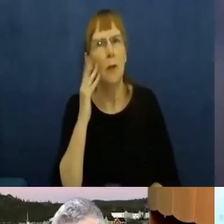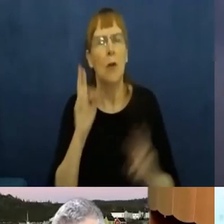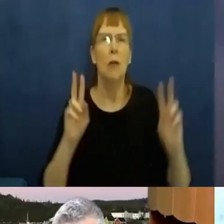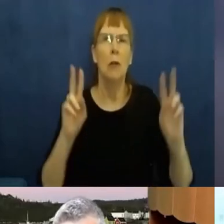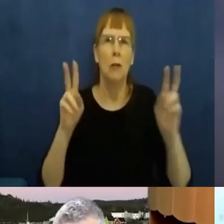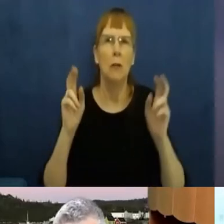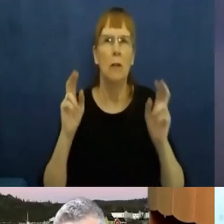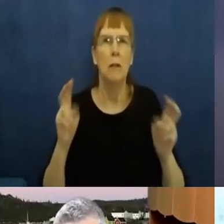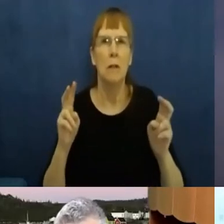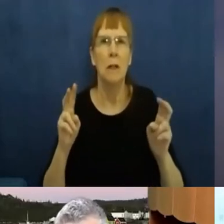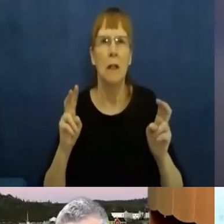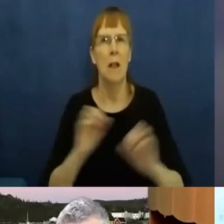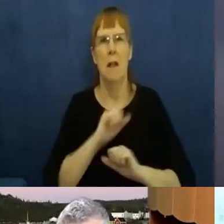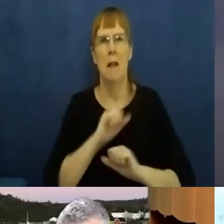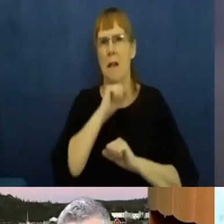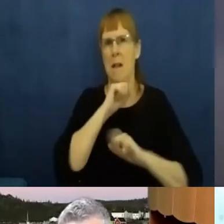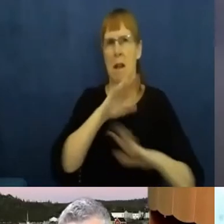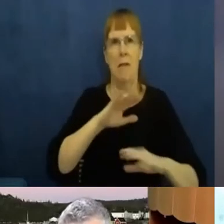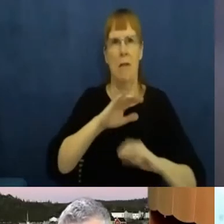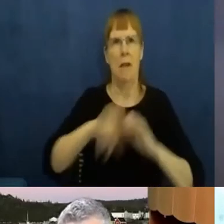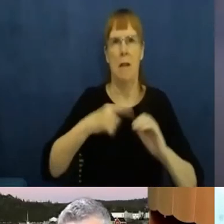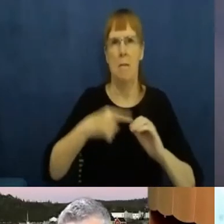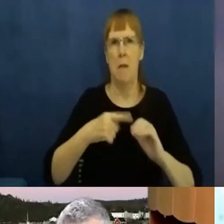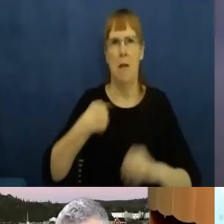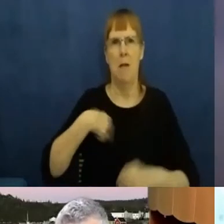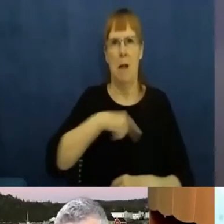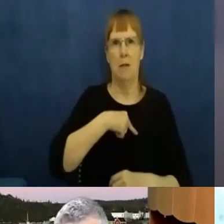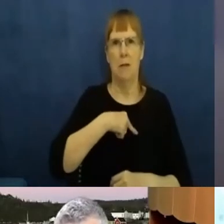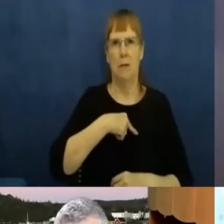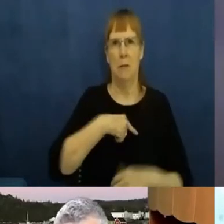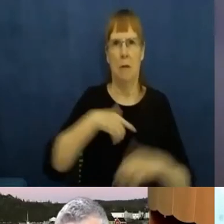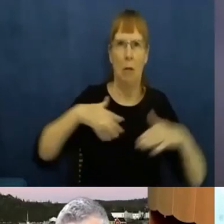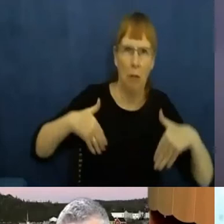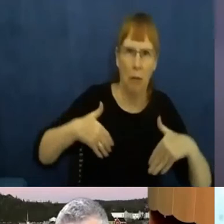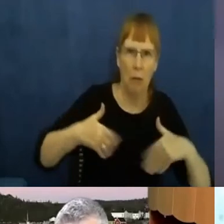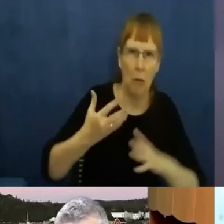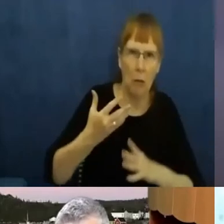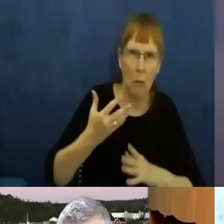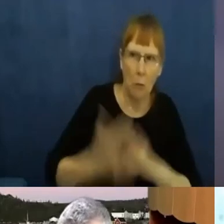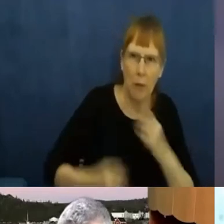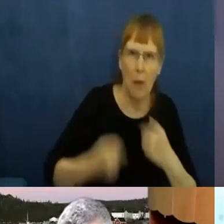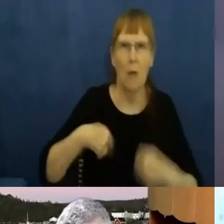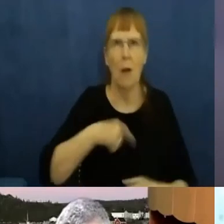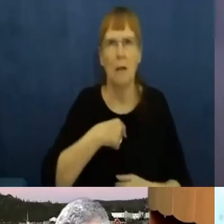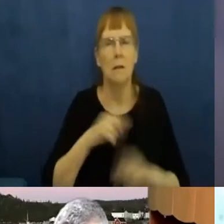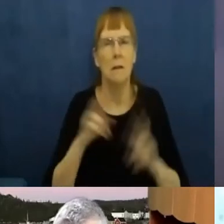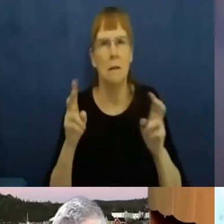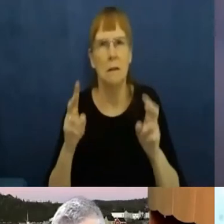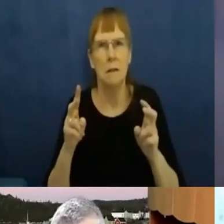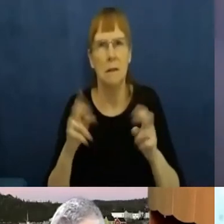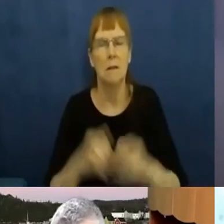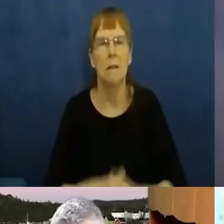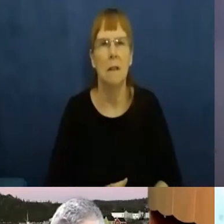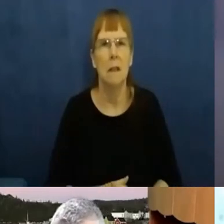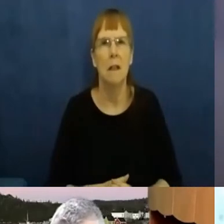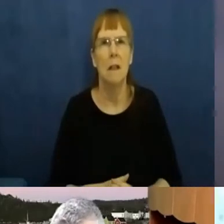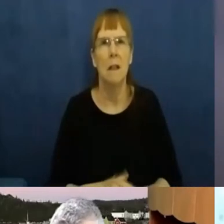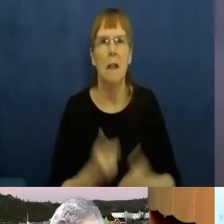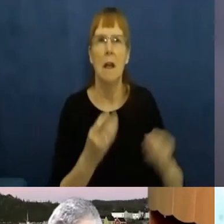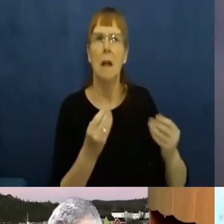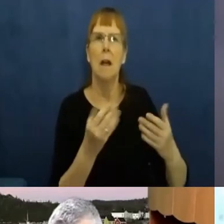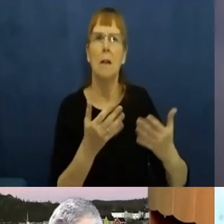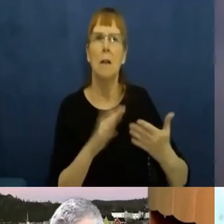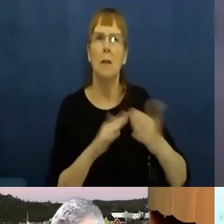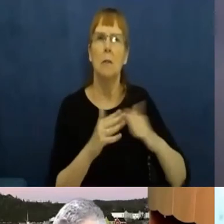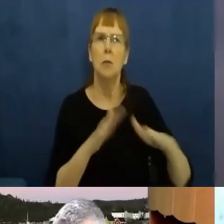us, that our communities, those people who are living on the land, living in the communities, we need to make sure that we're, uh,